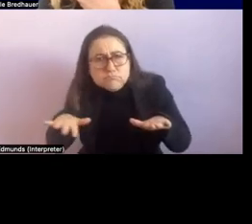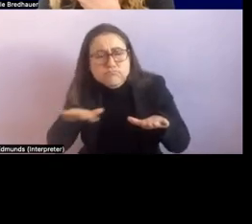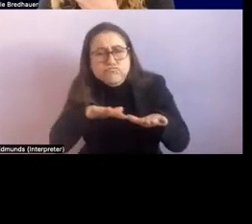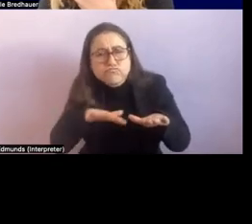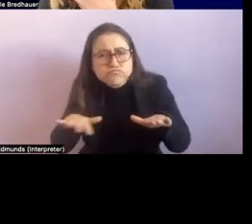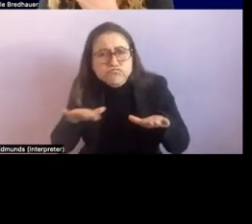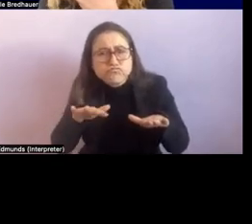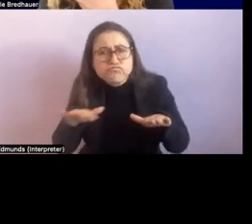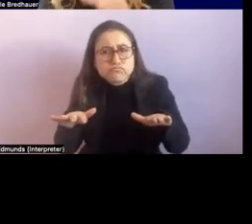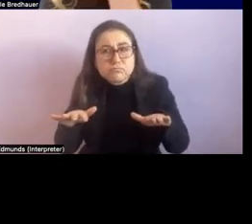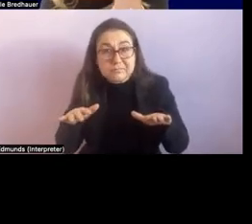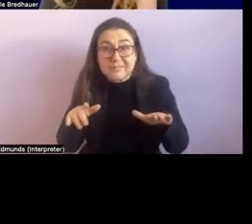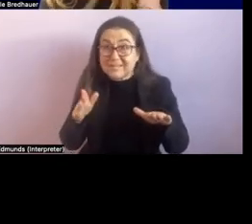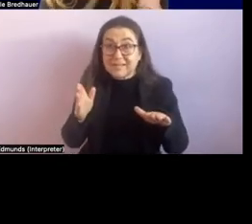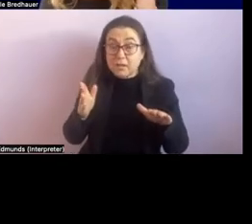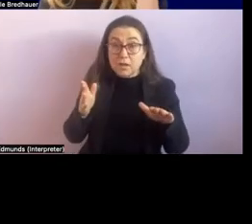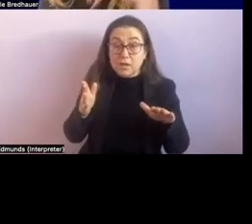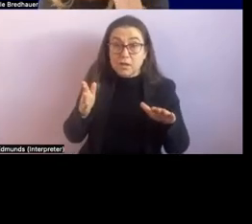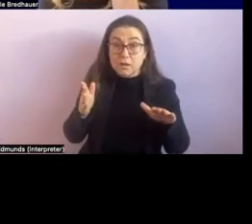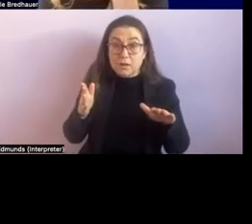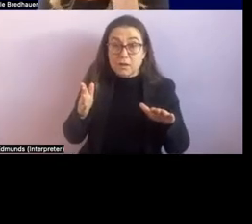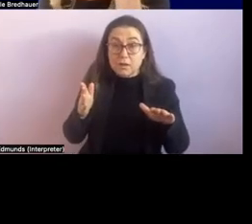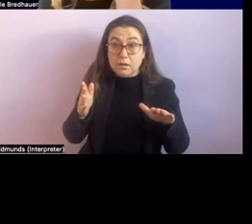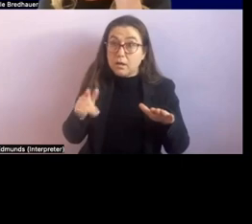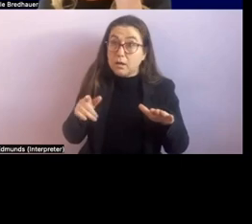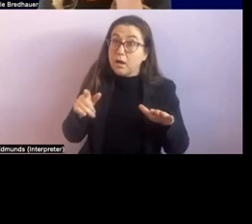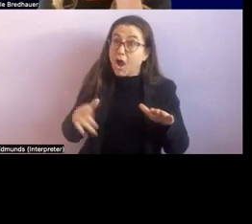this is important work to her I'm thinking